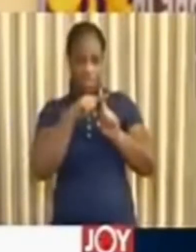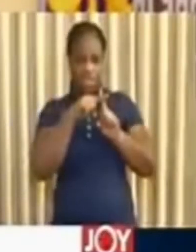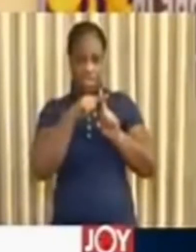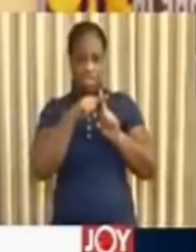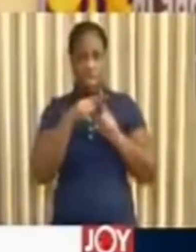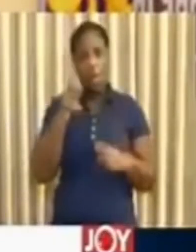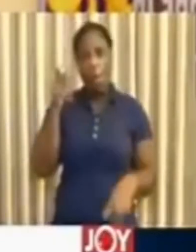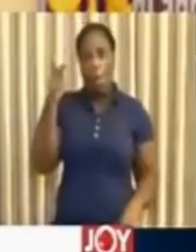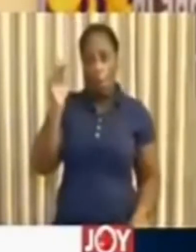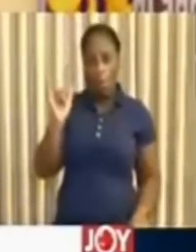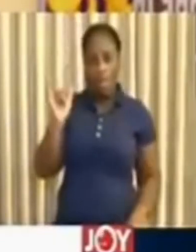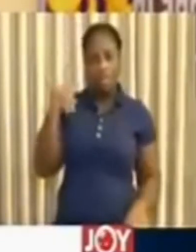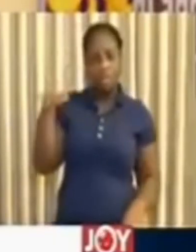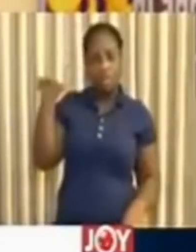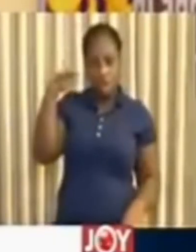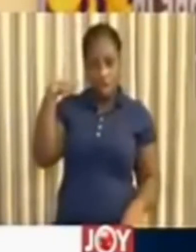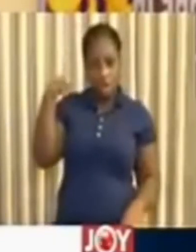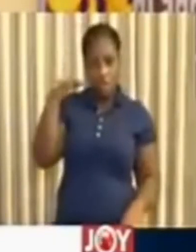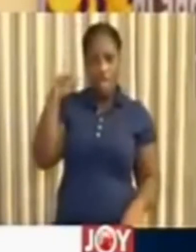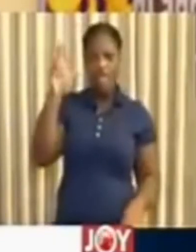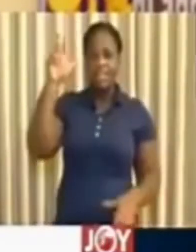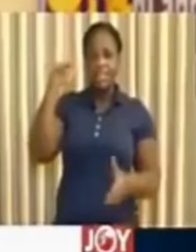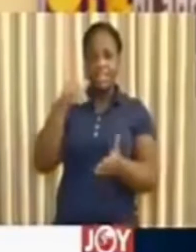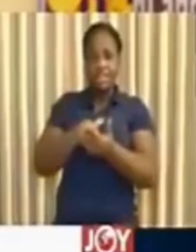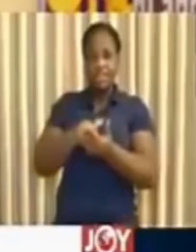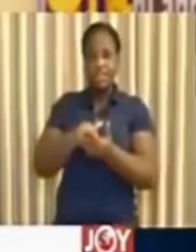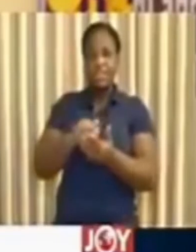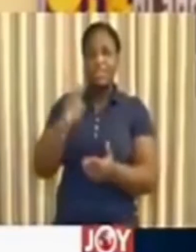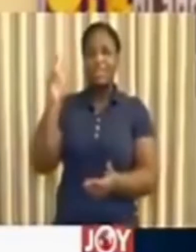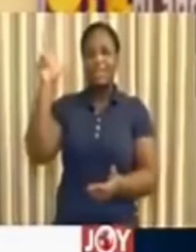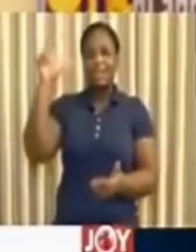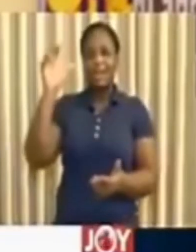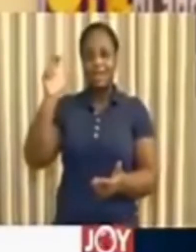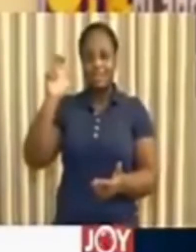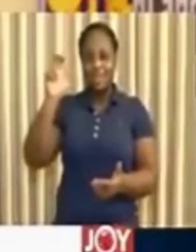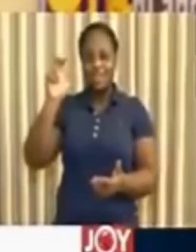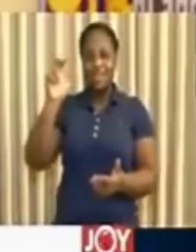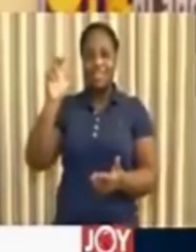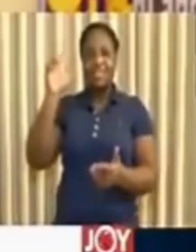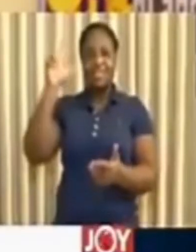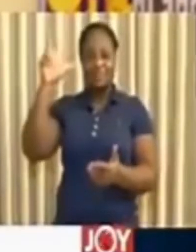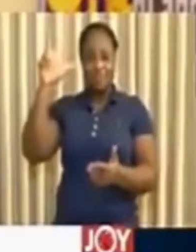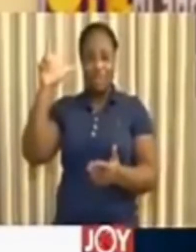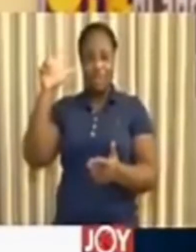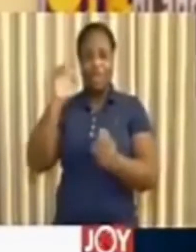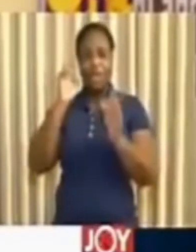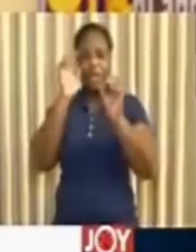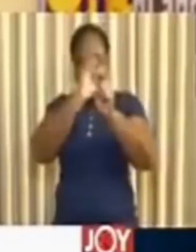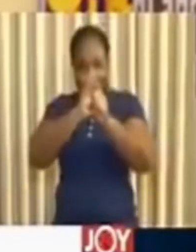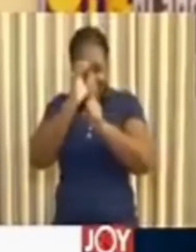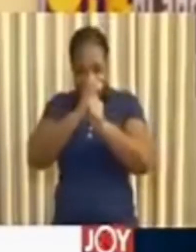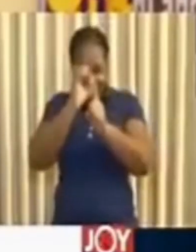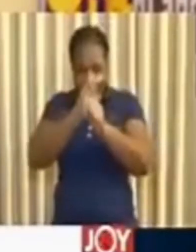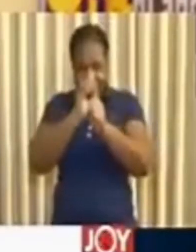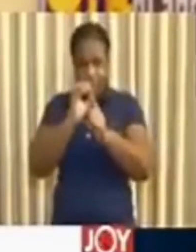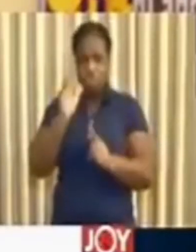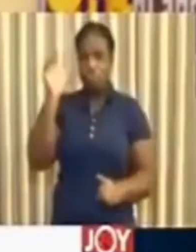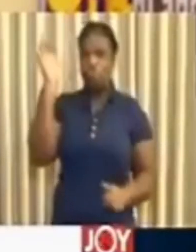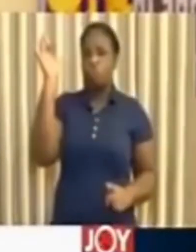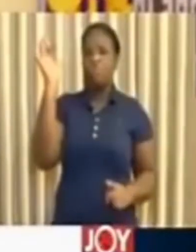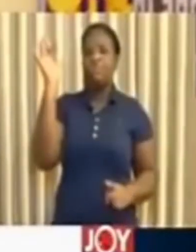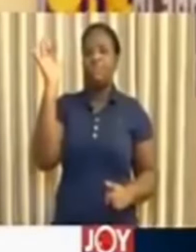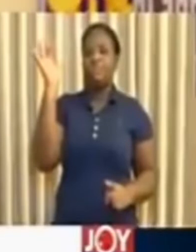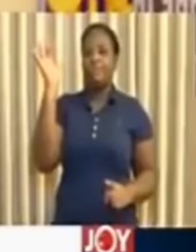In Kumasi, 3,303 contacts have been tested and 25,